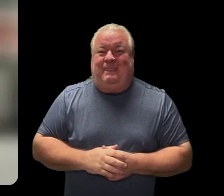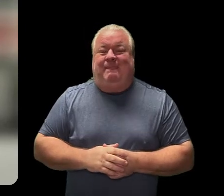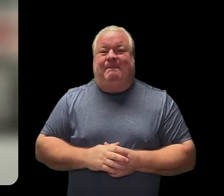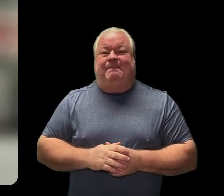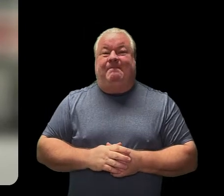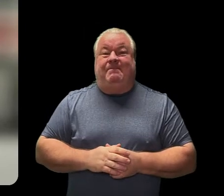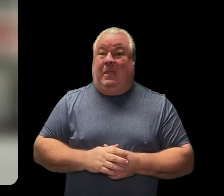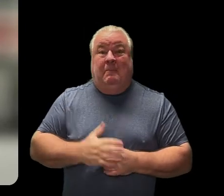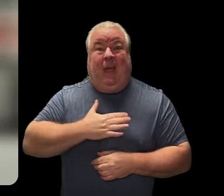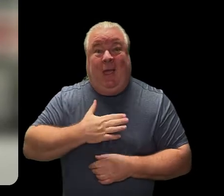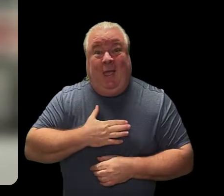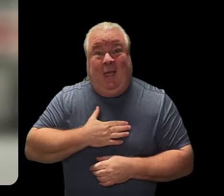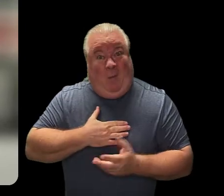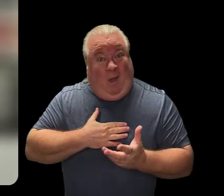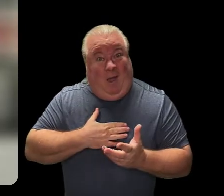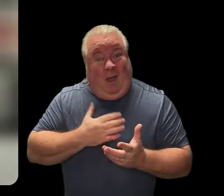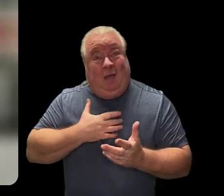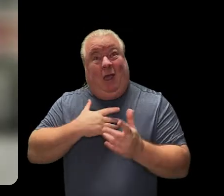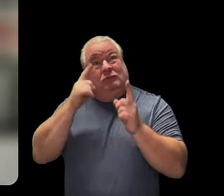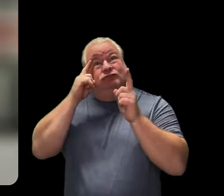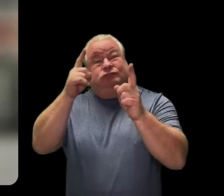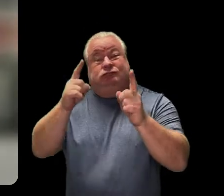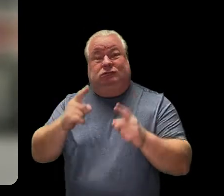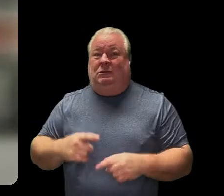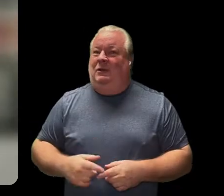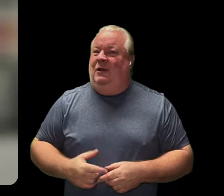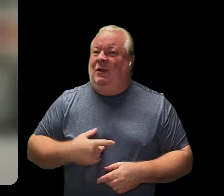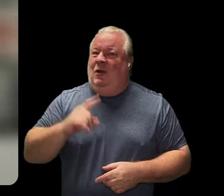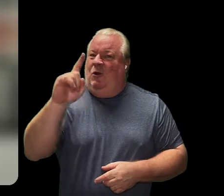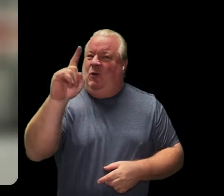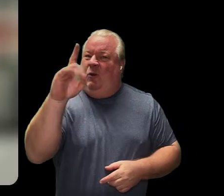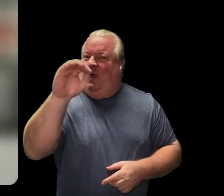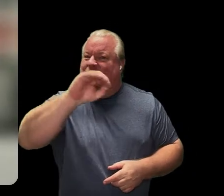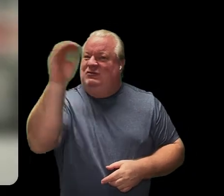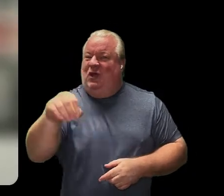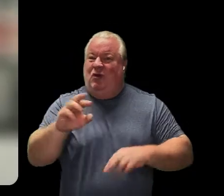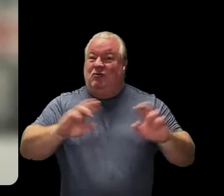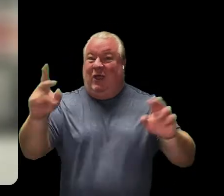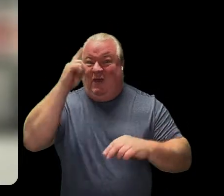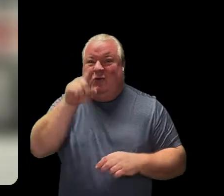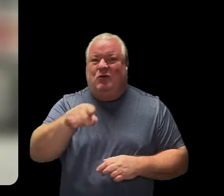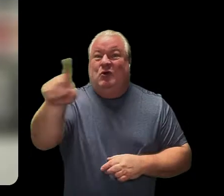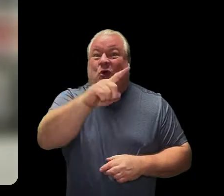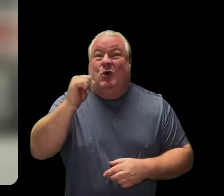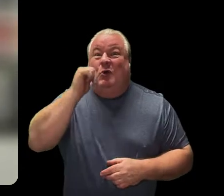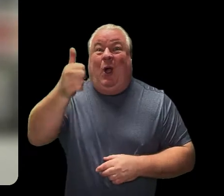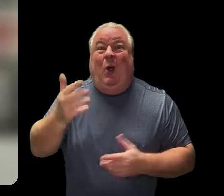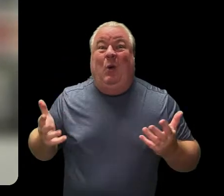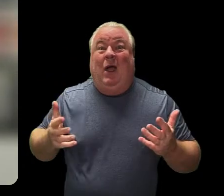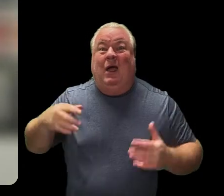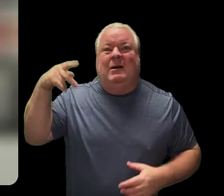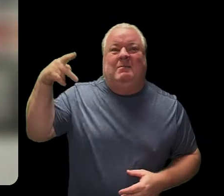My intention is to be 100% ready for you tomorrow for our